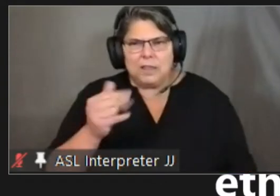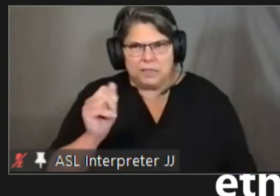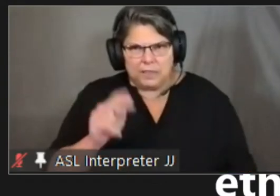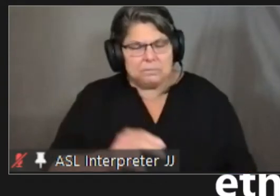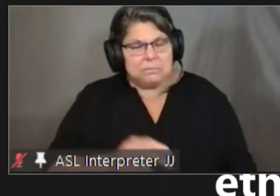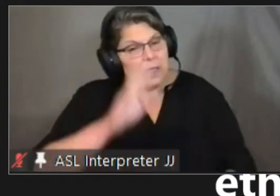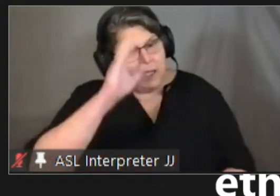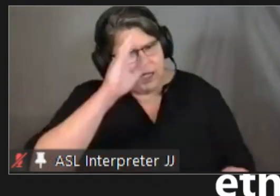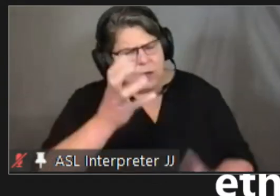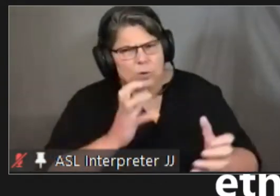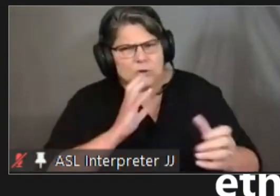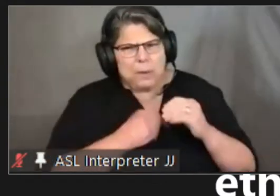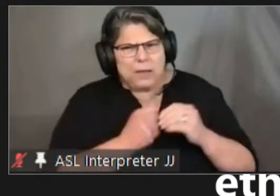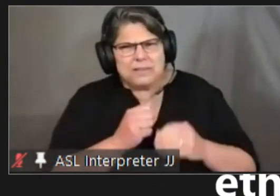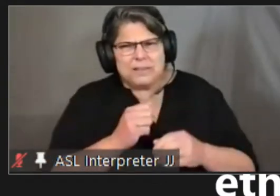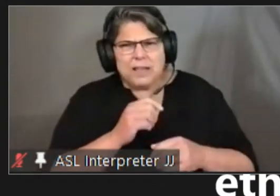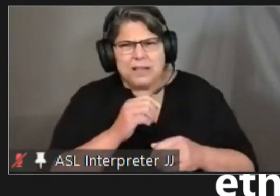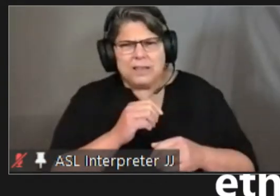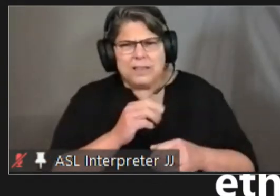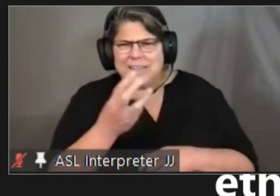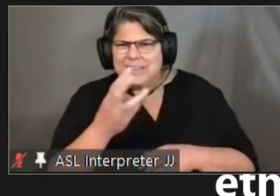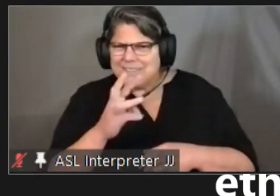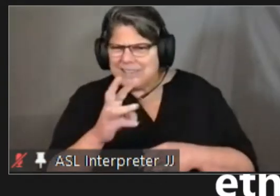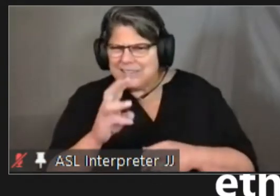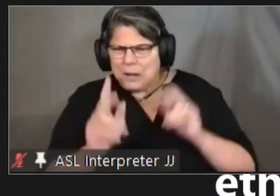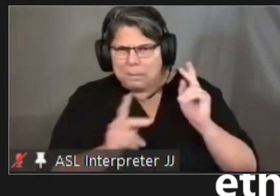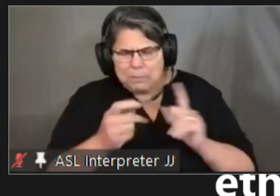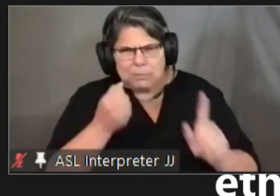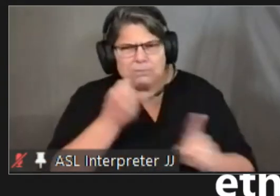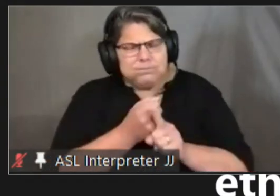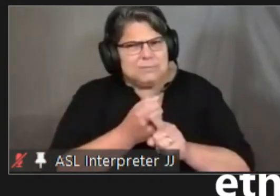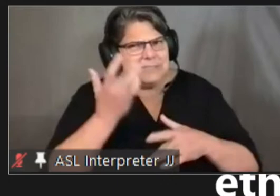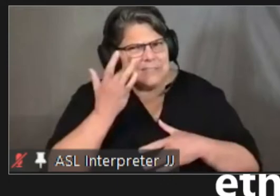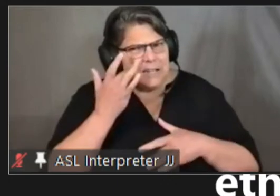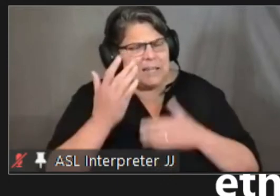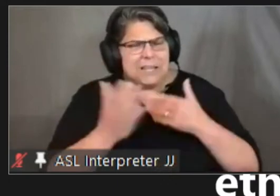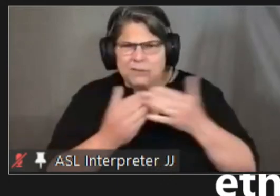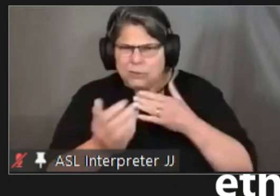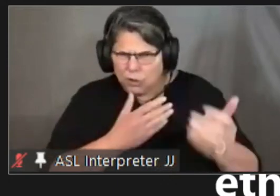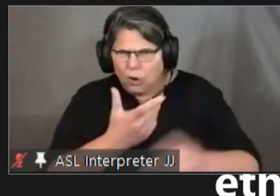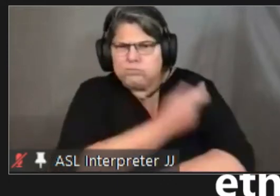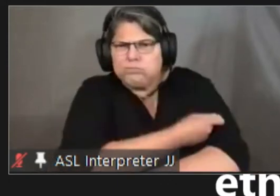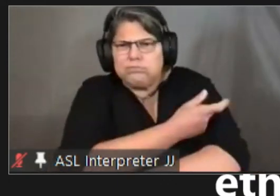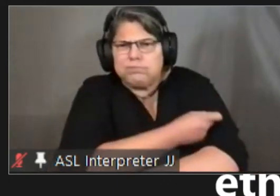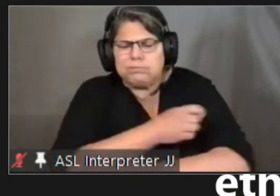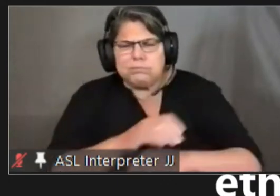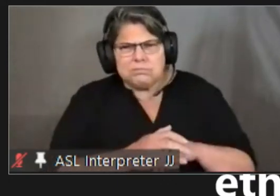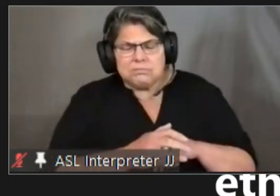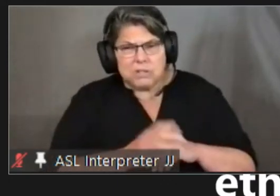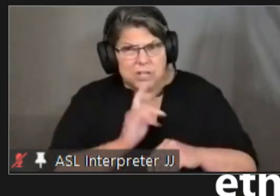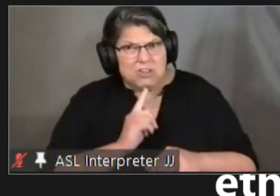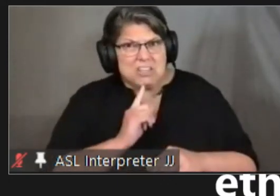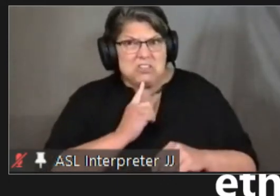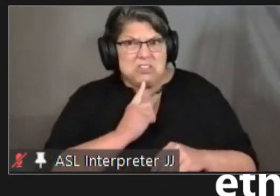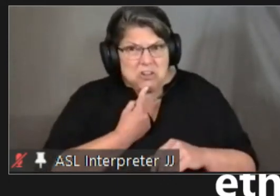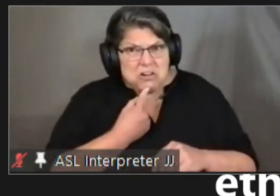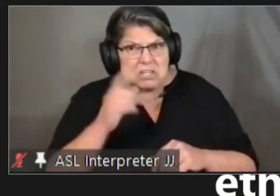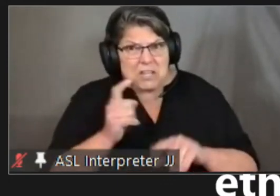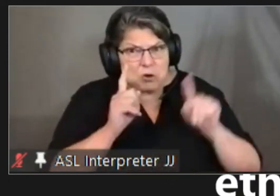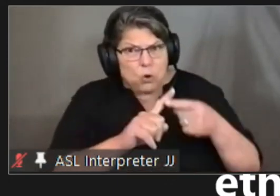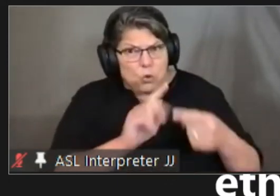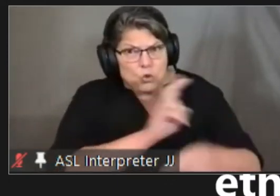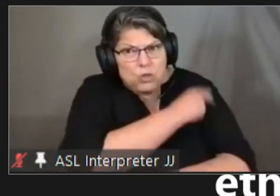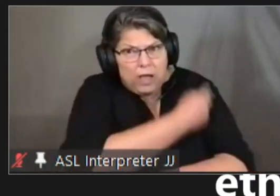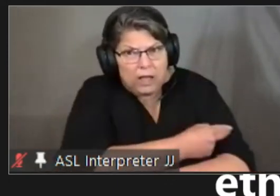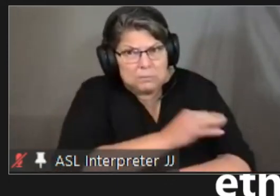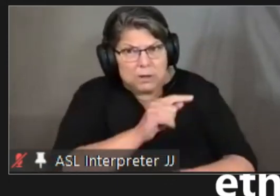up on the 16 breakthrough cases um i want to see were there any serious illnesses or hospitalizations within